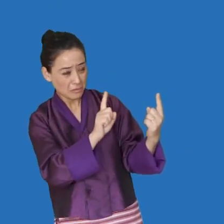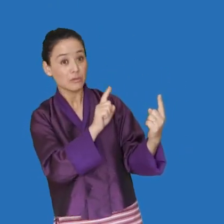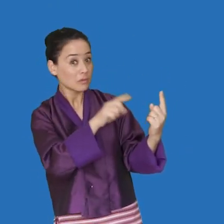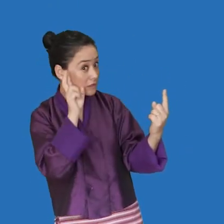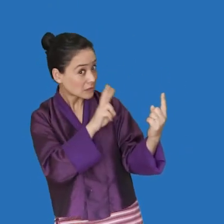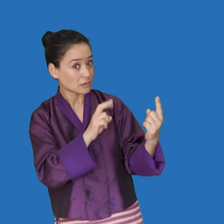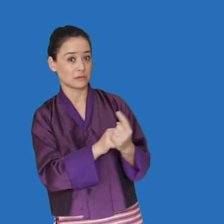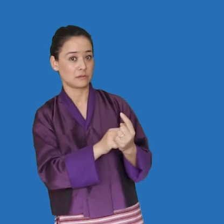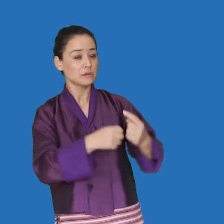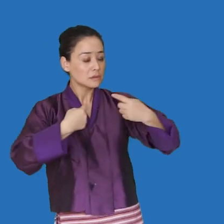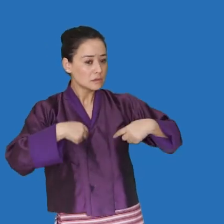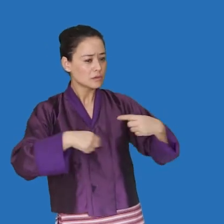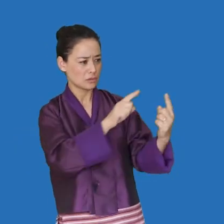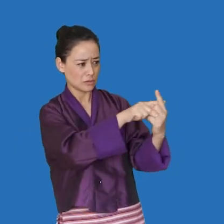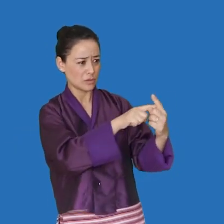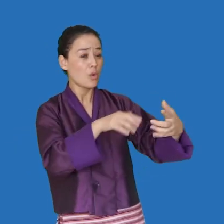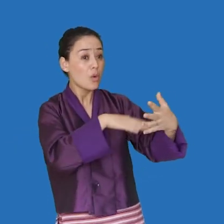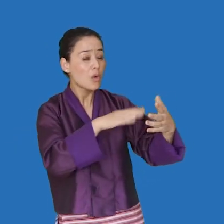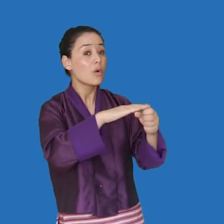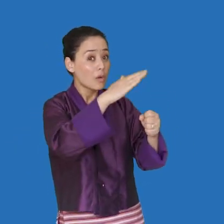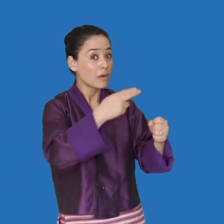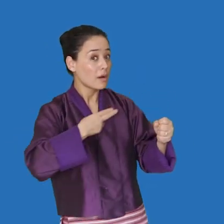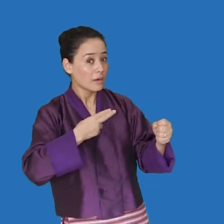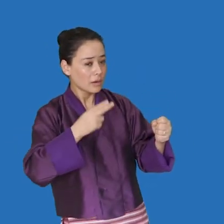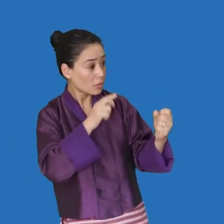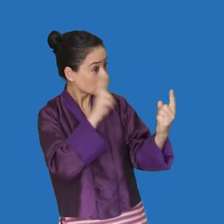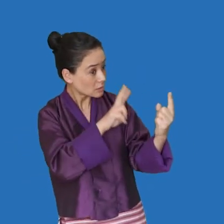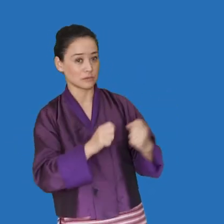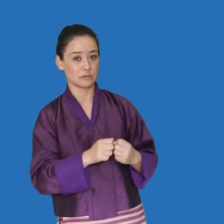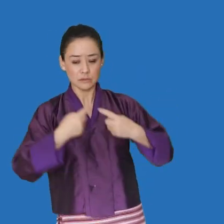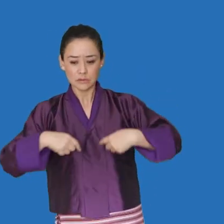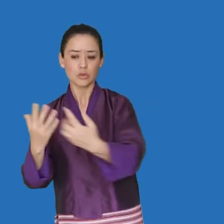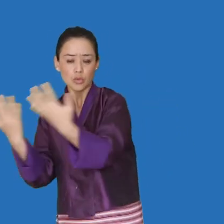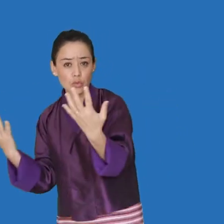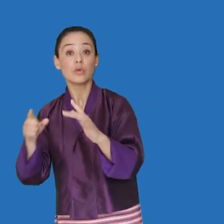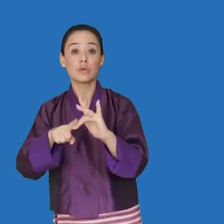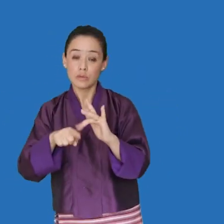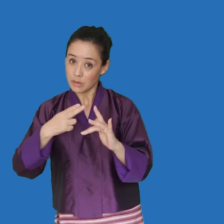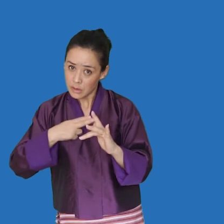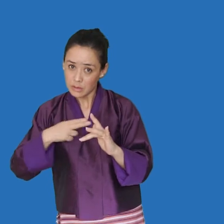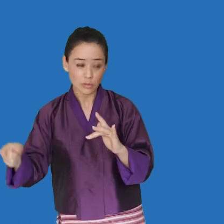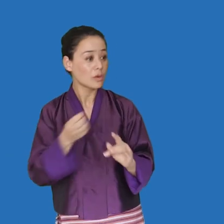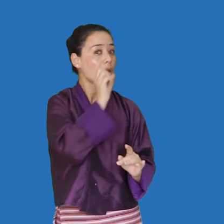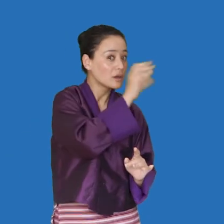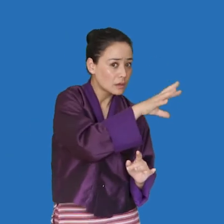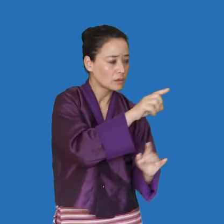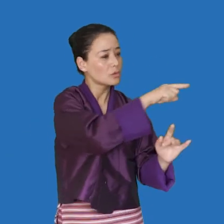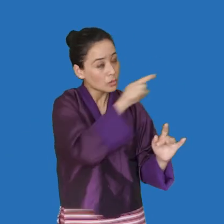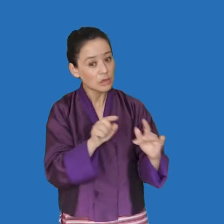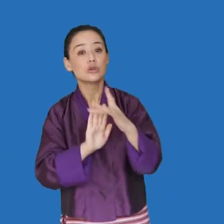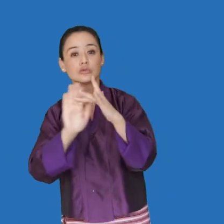provide feedback and raise concerns to the elected leaders regarding our concerns